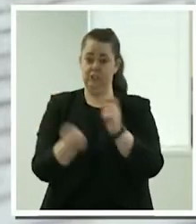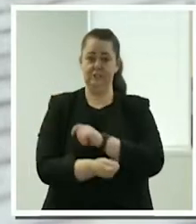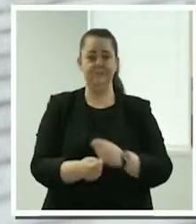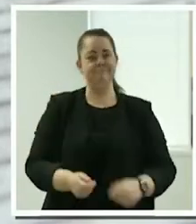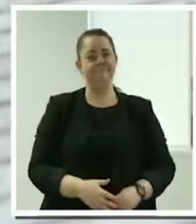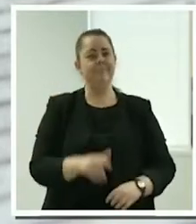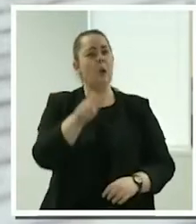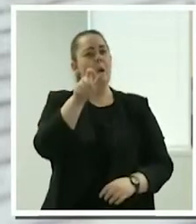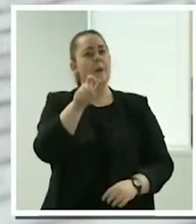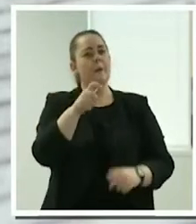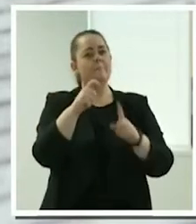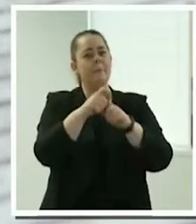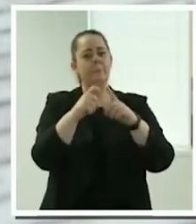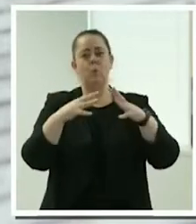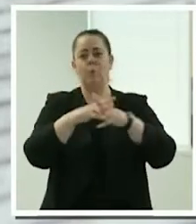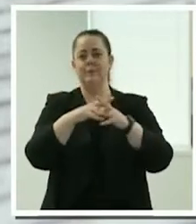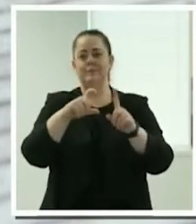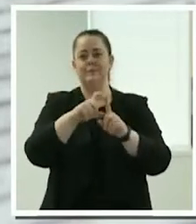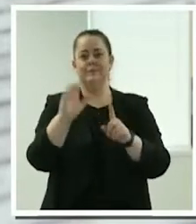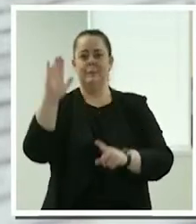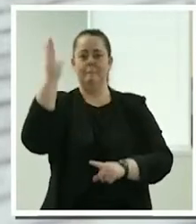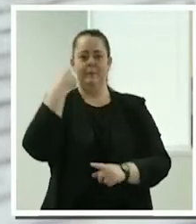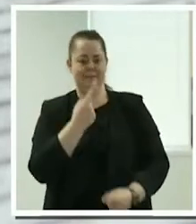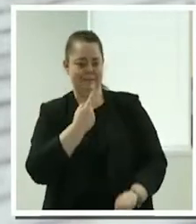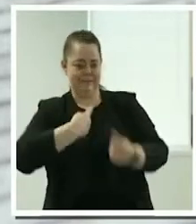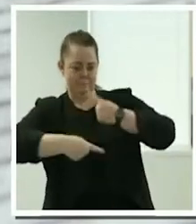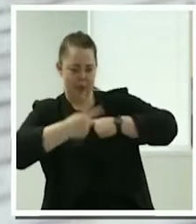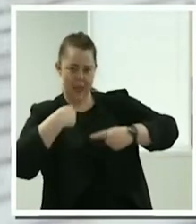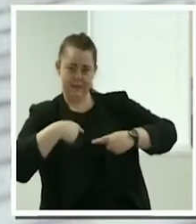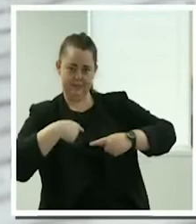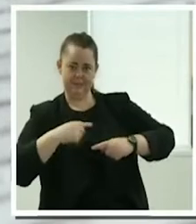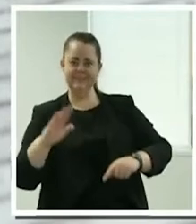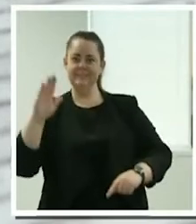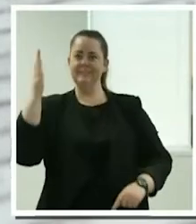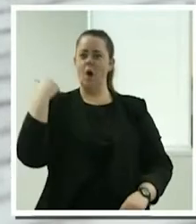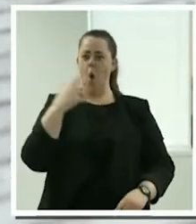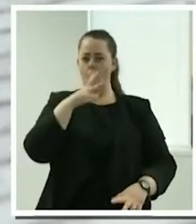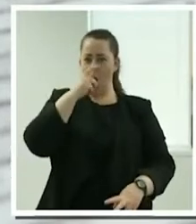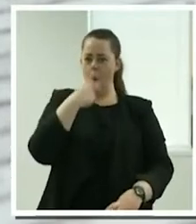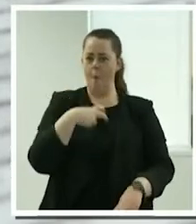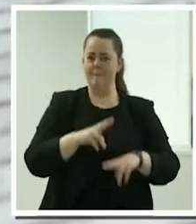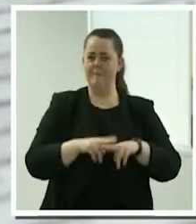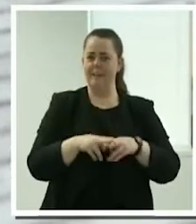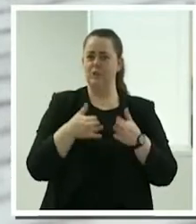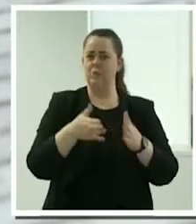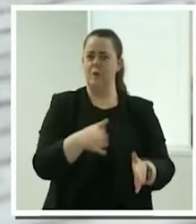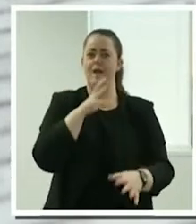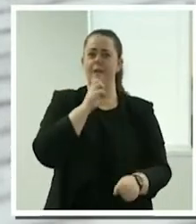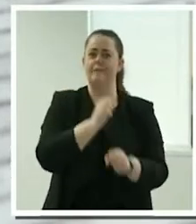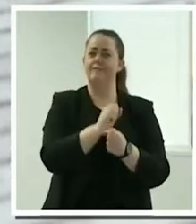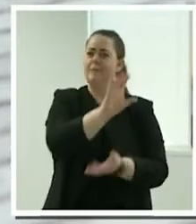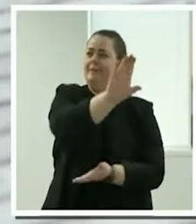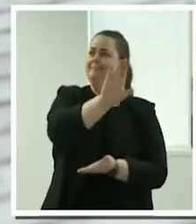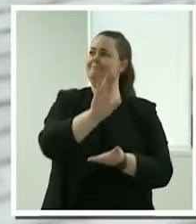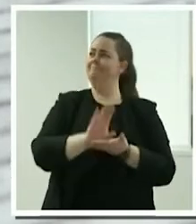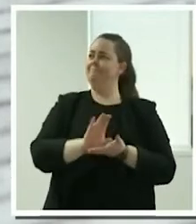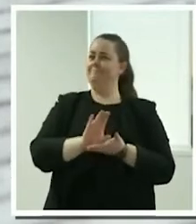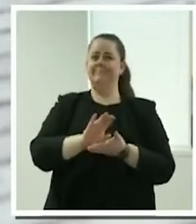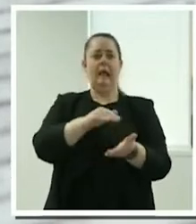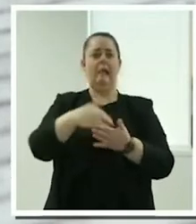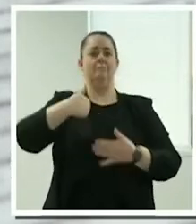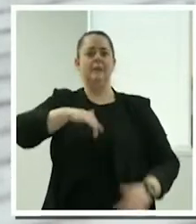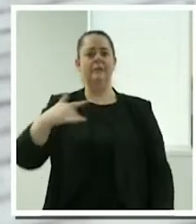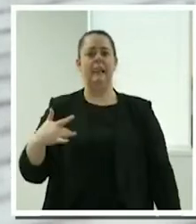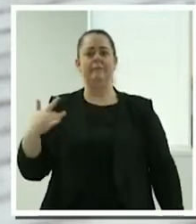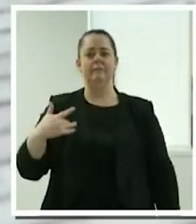was support to live. The new system is support to live a good life. And that means the type of support people need to be engaged in their community,